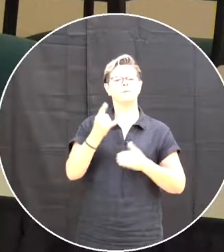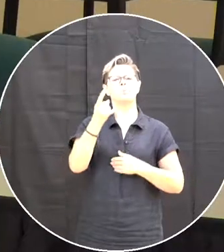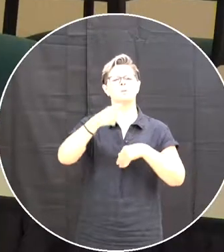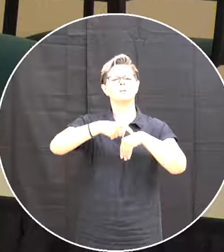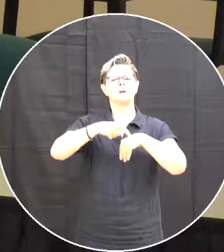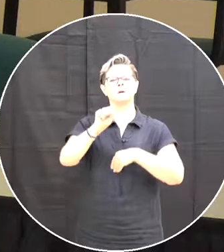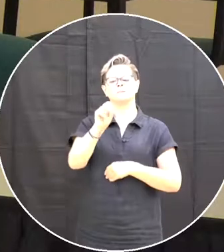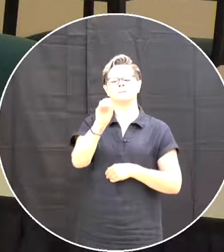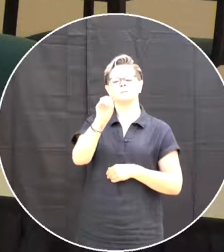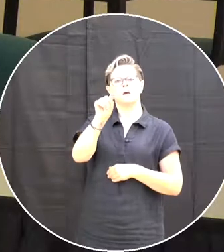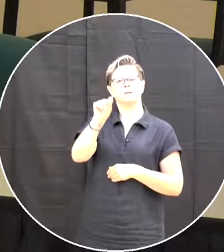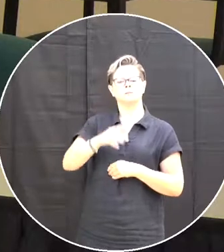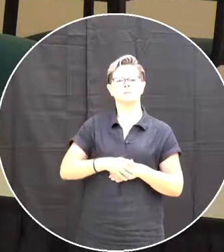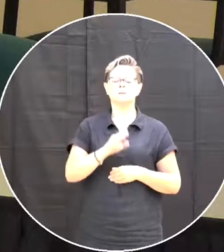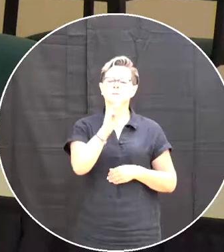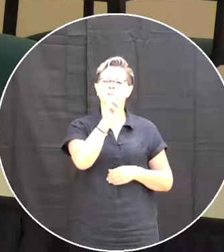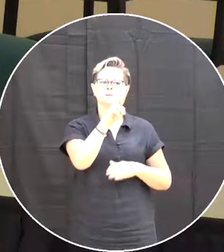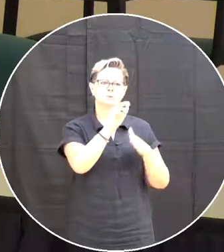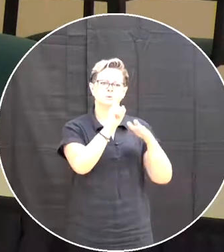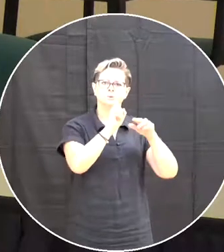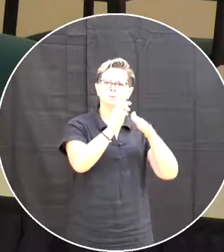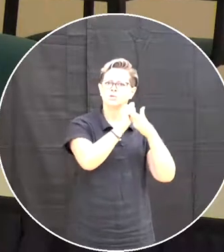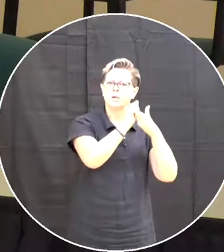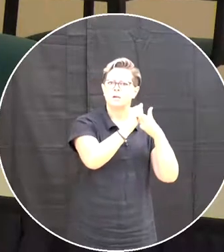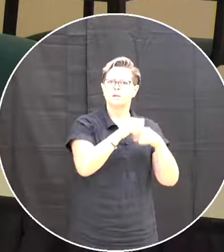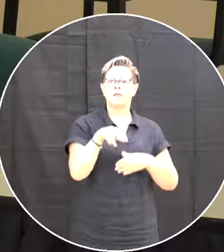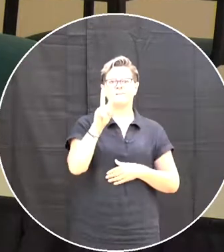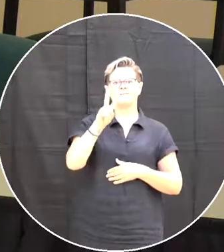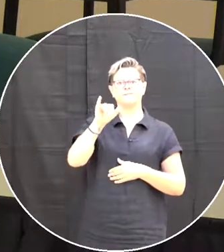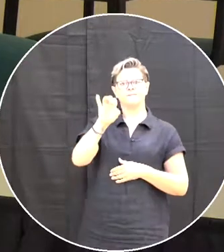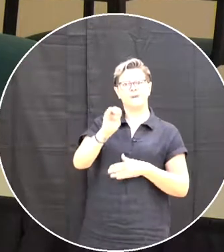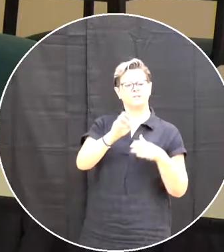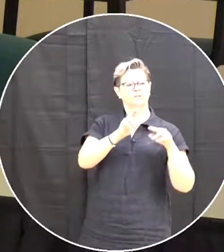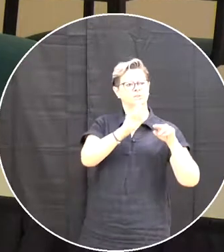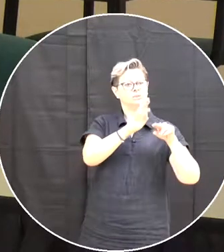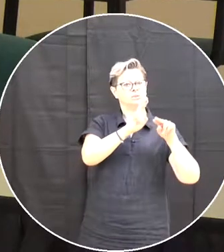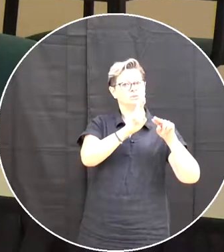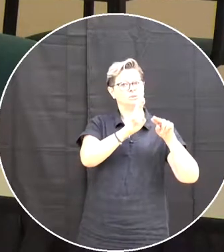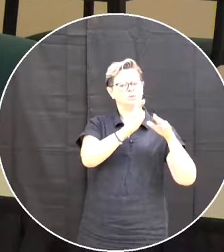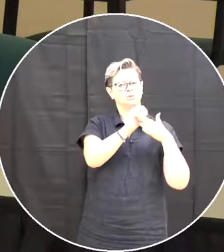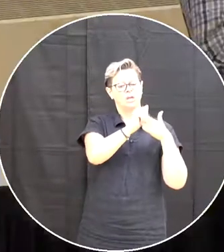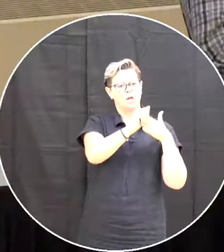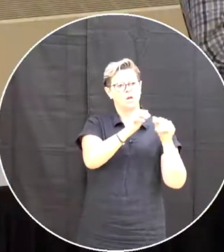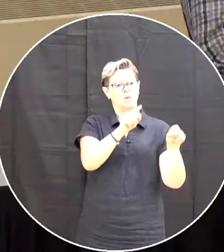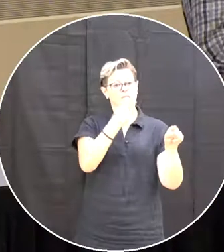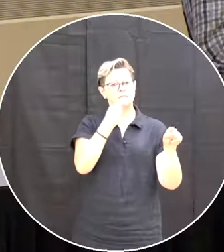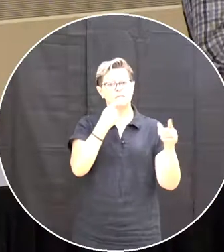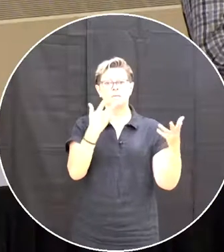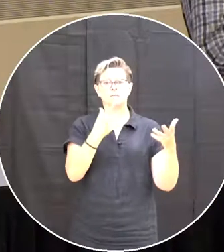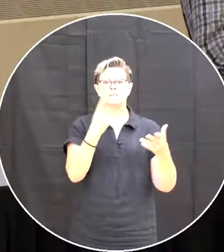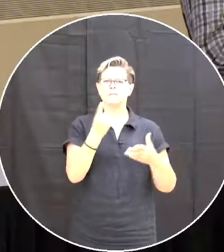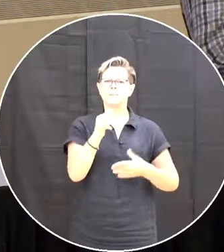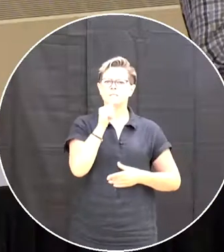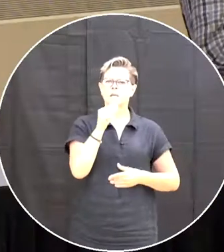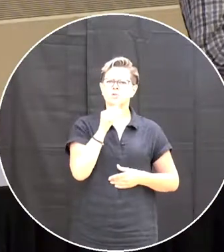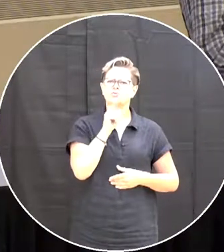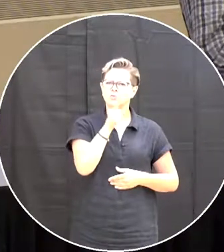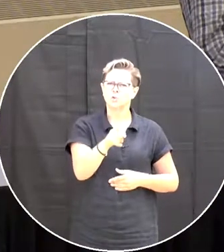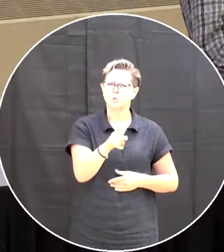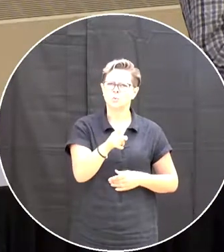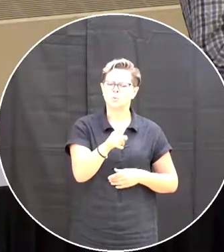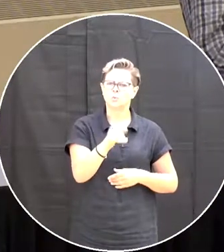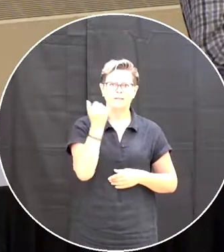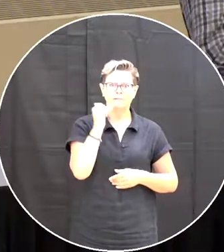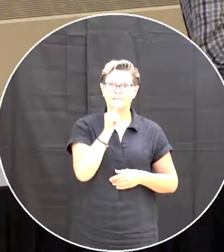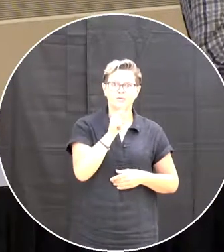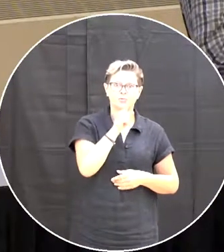scott mr chair the the vice chair trustee for zone six said that something wasn't true so if it's not true i guess it's